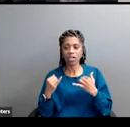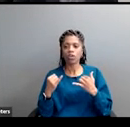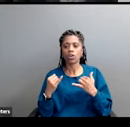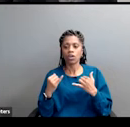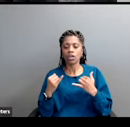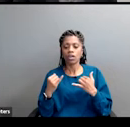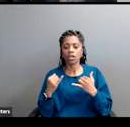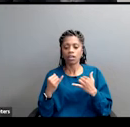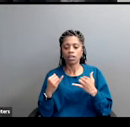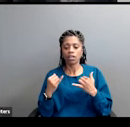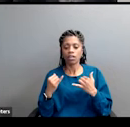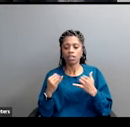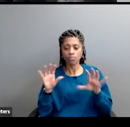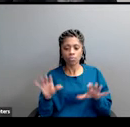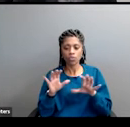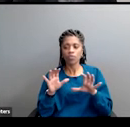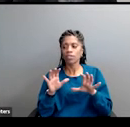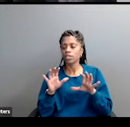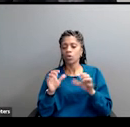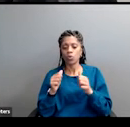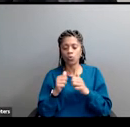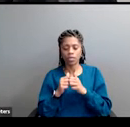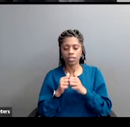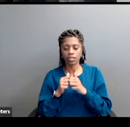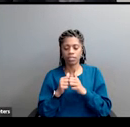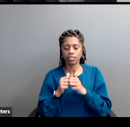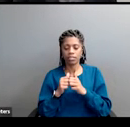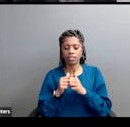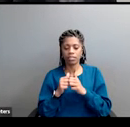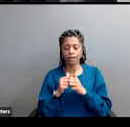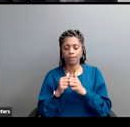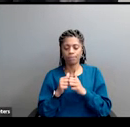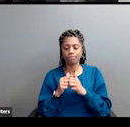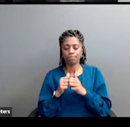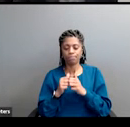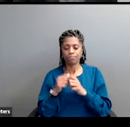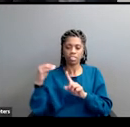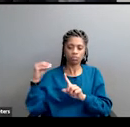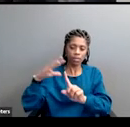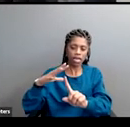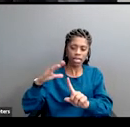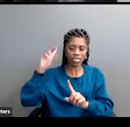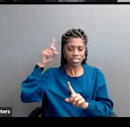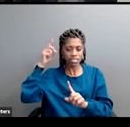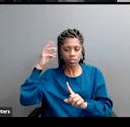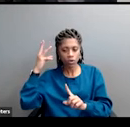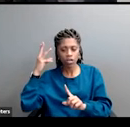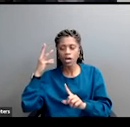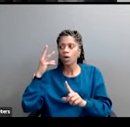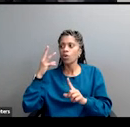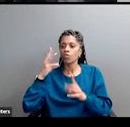attacks on on Disney, describing it as sexualizing and grooming children. He knows.